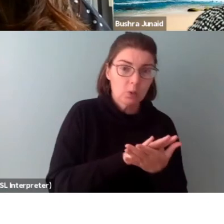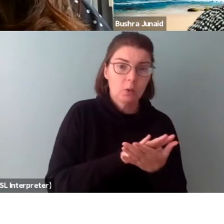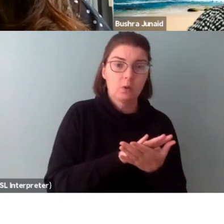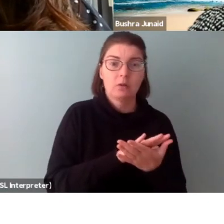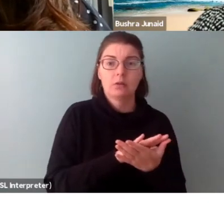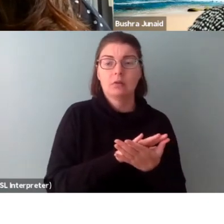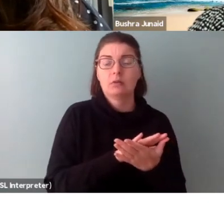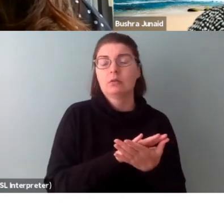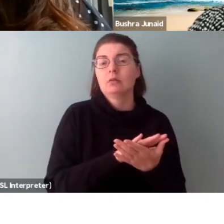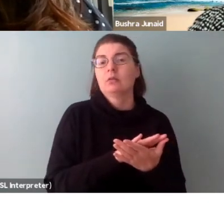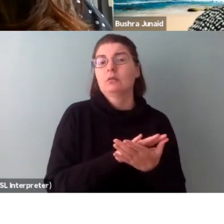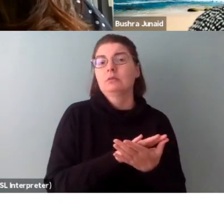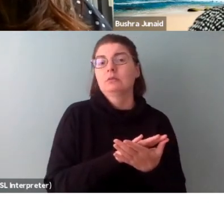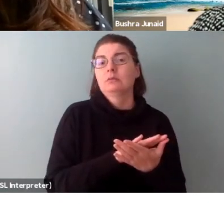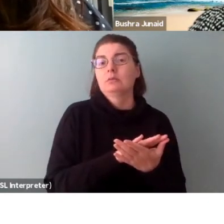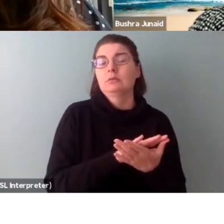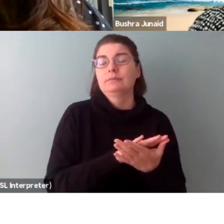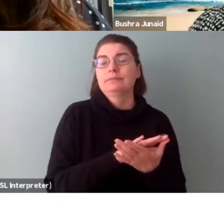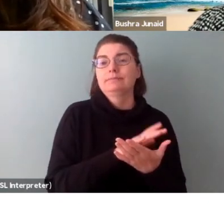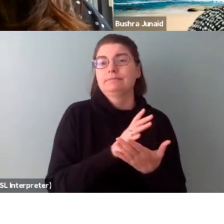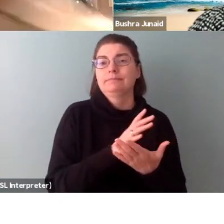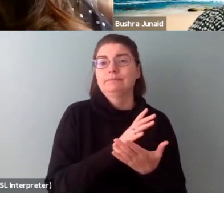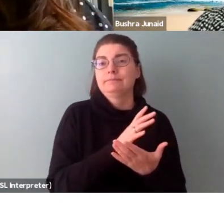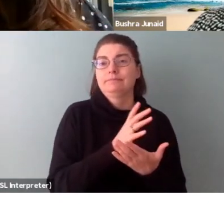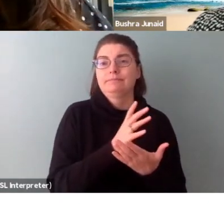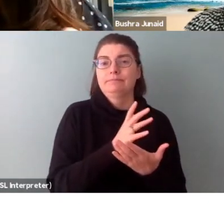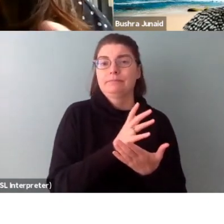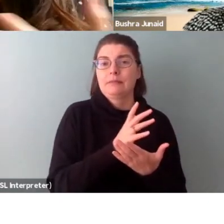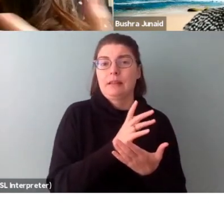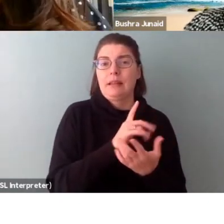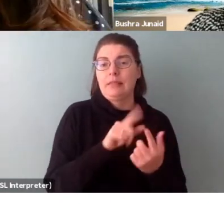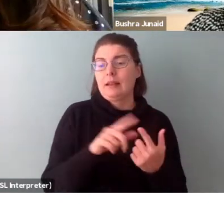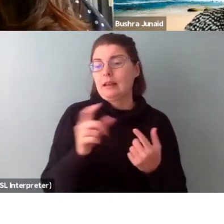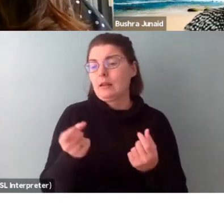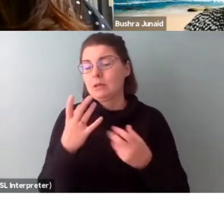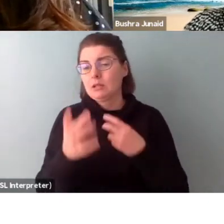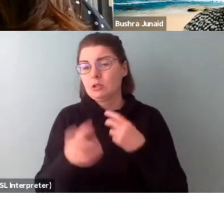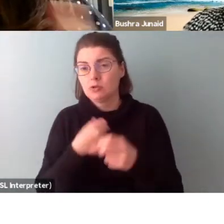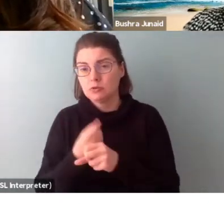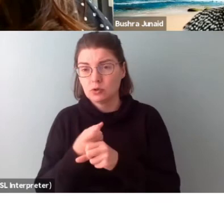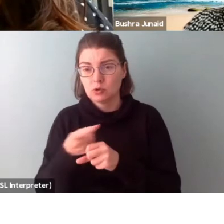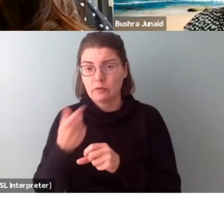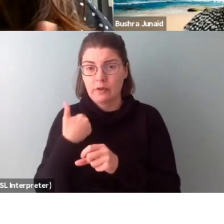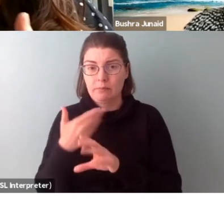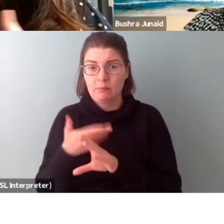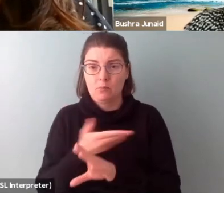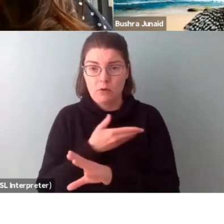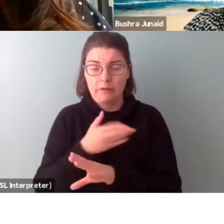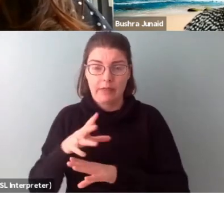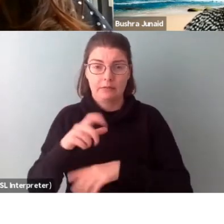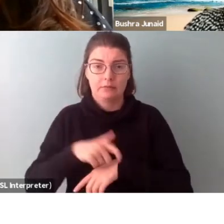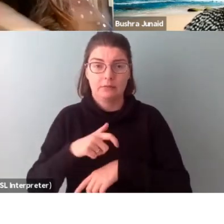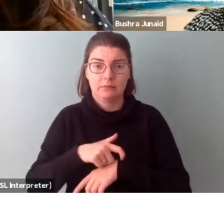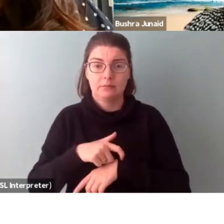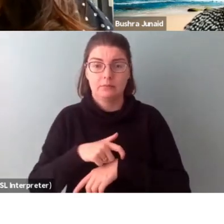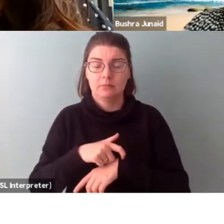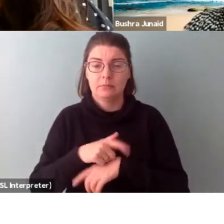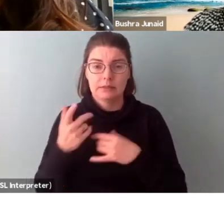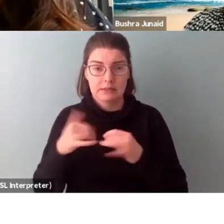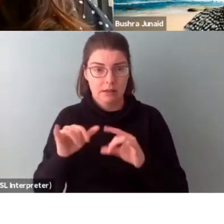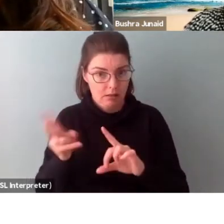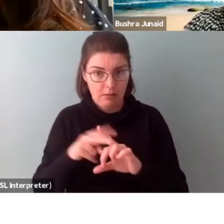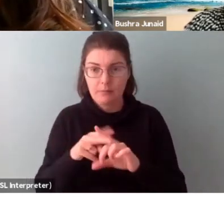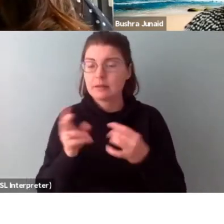at a later career stage, the years that you may have had prior to that time is still